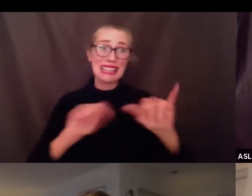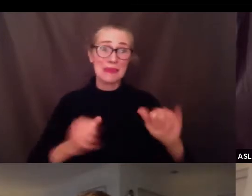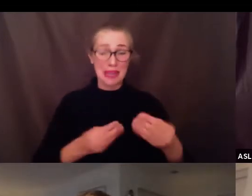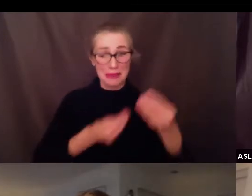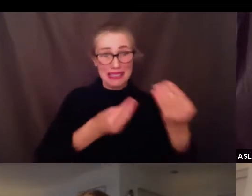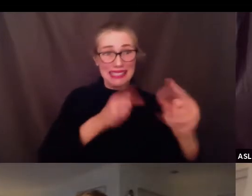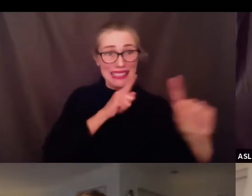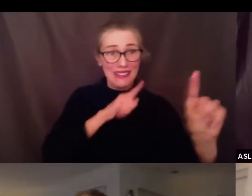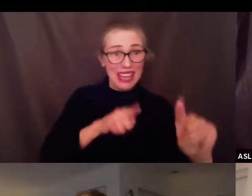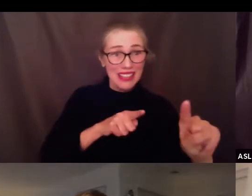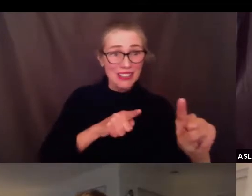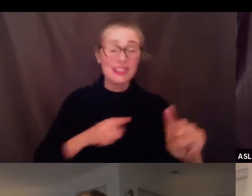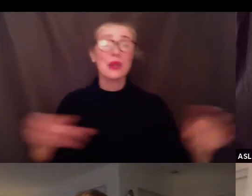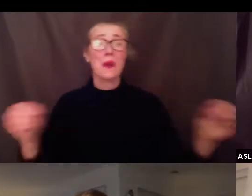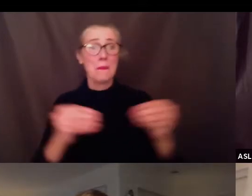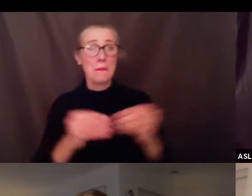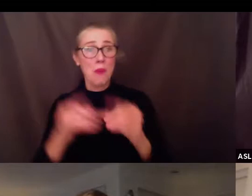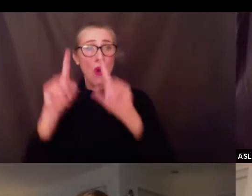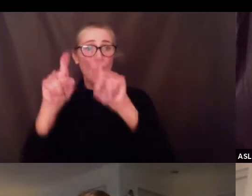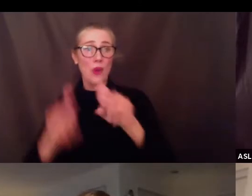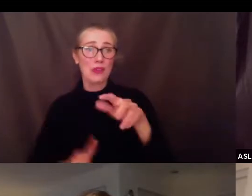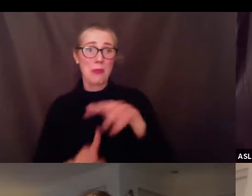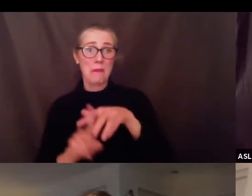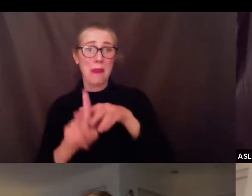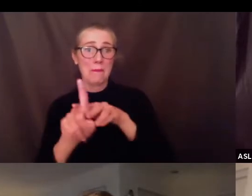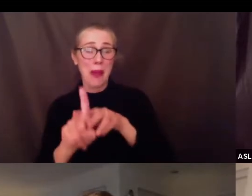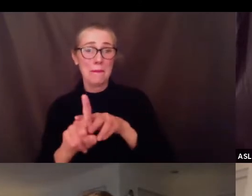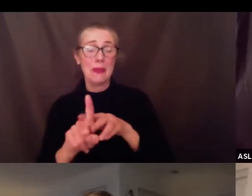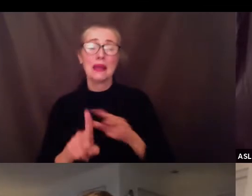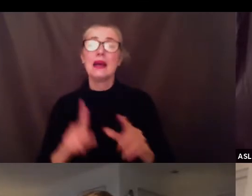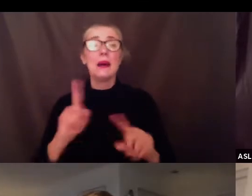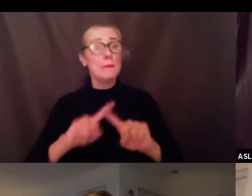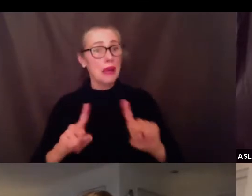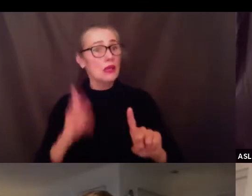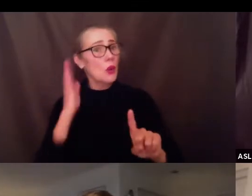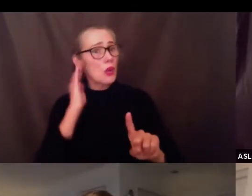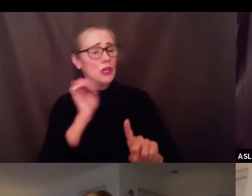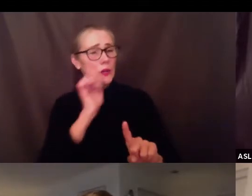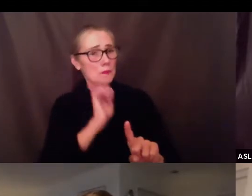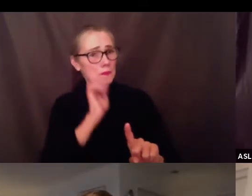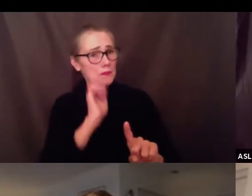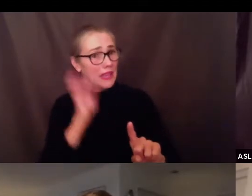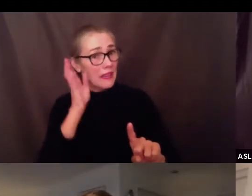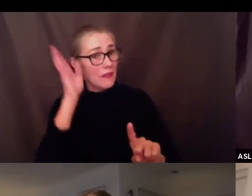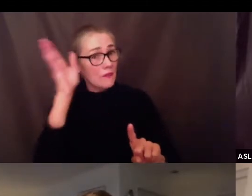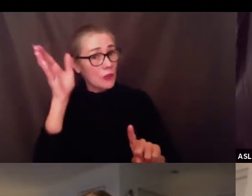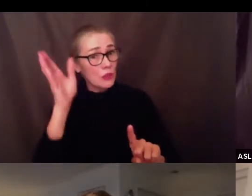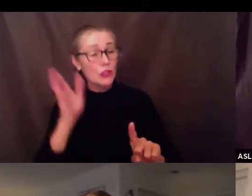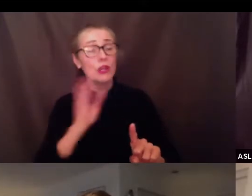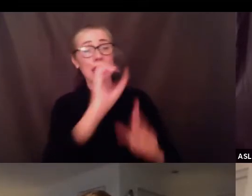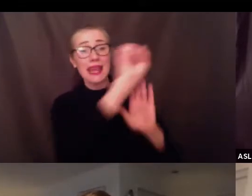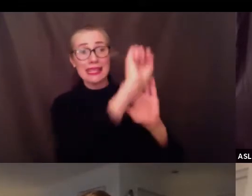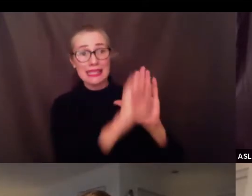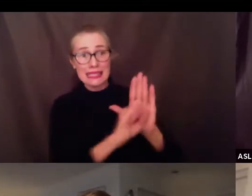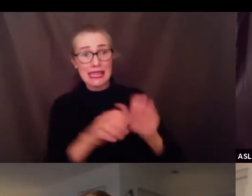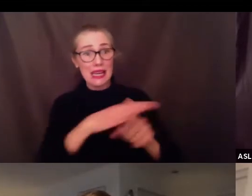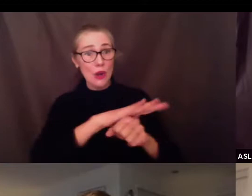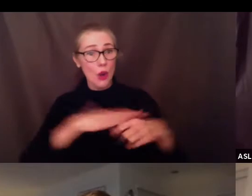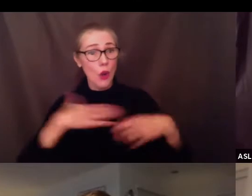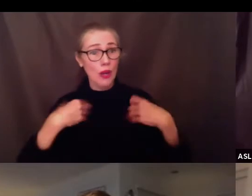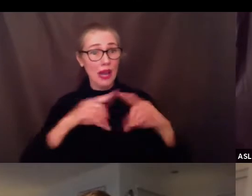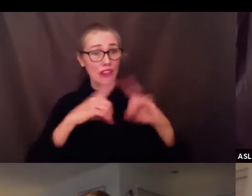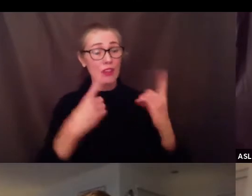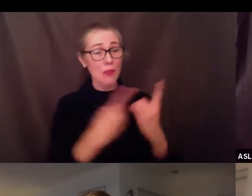but we know that in the days to come there will be more clarity as we continue to receive updates from our state and local health departments